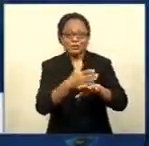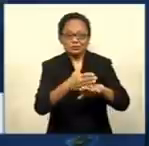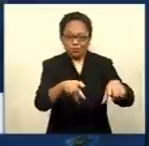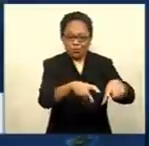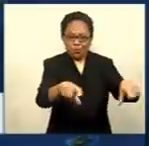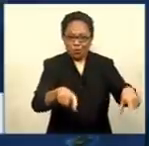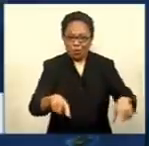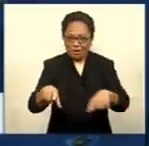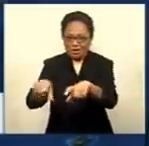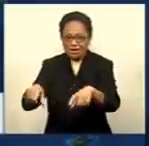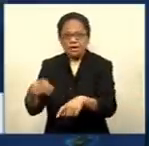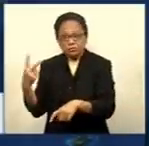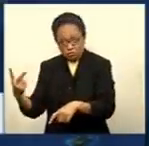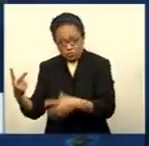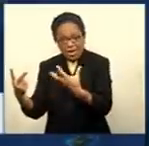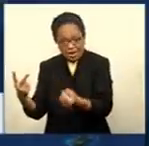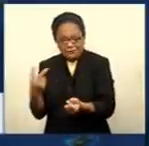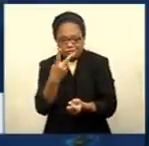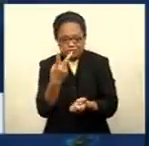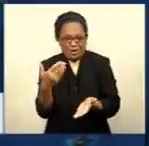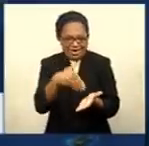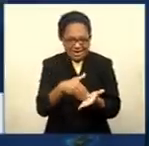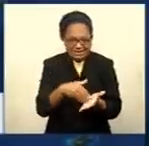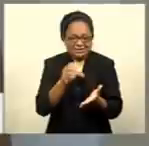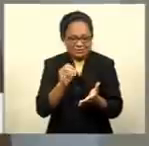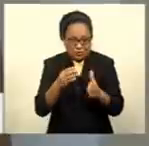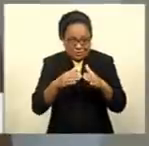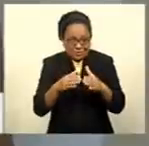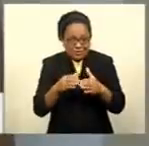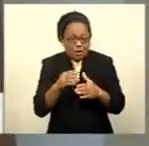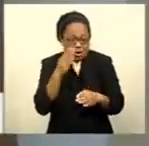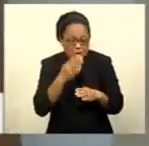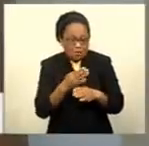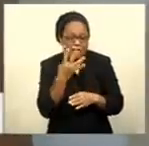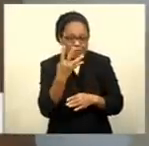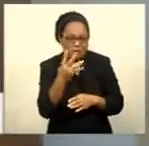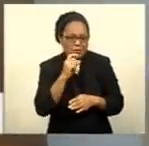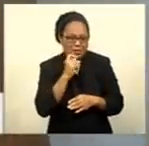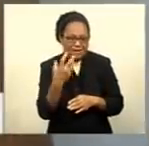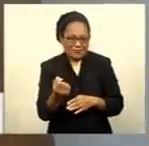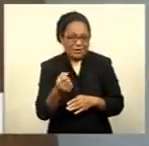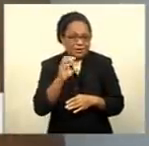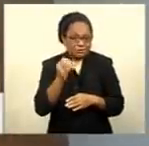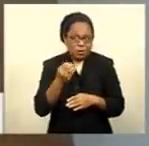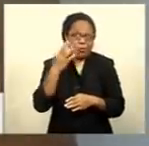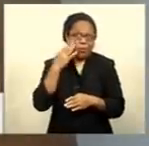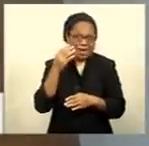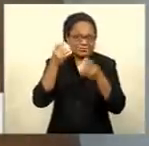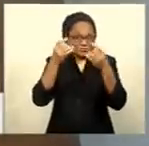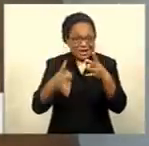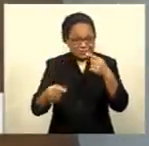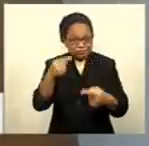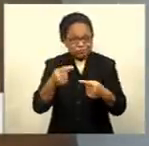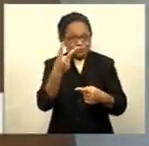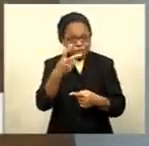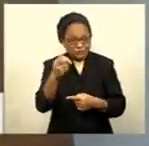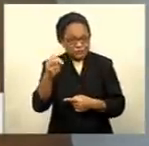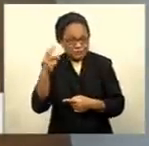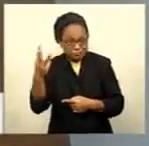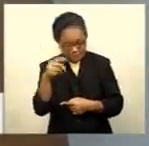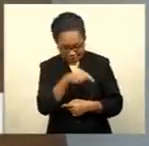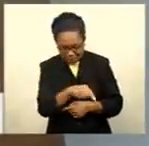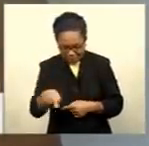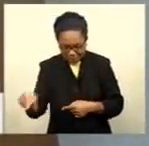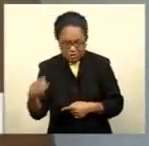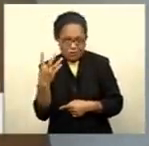complement the two that are already existing, which will bring the total to four courts. Hopefully by the time we host the championships in 2023, that would be in place,